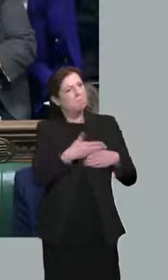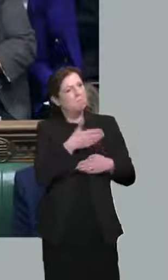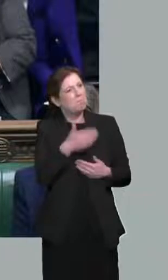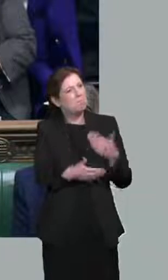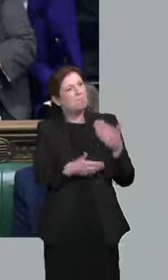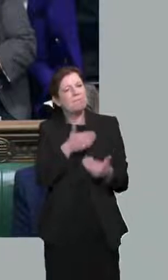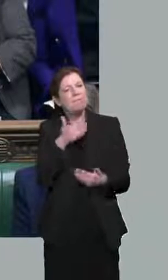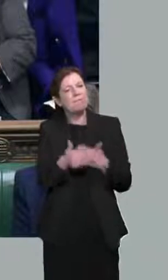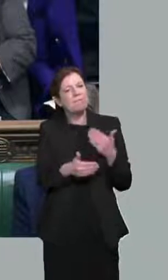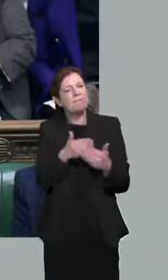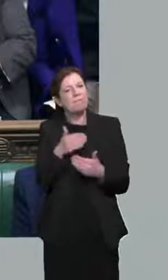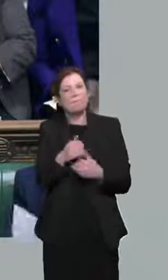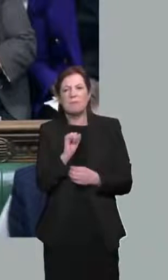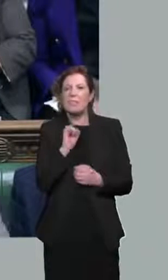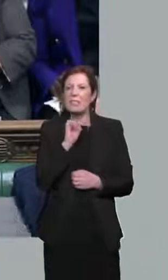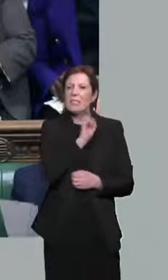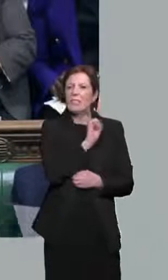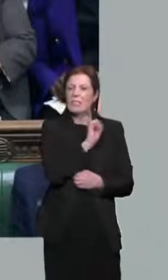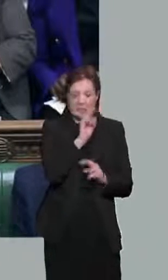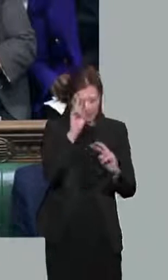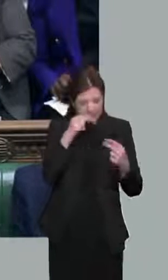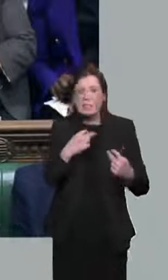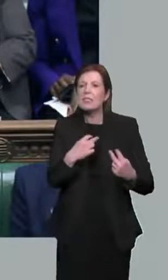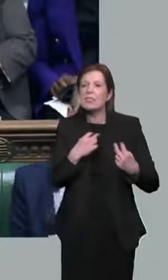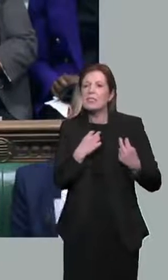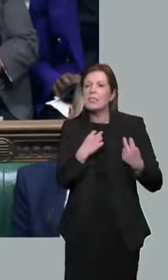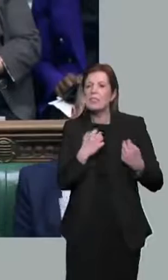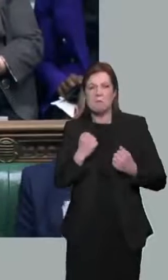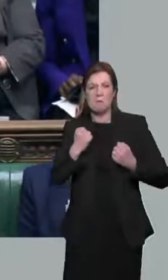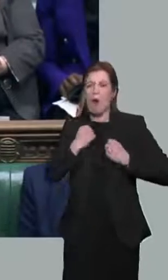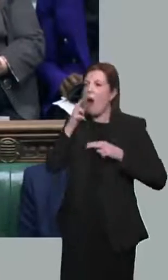perhaps the Chancellor's reality is just different from yours.